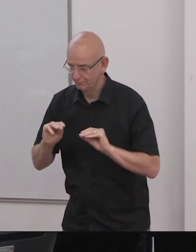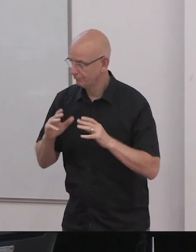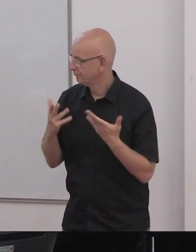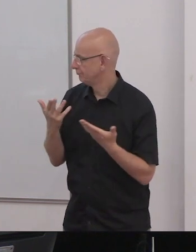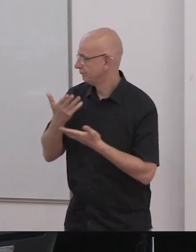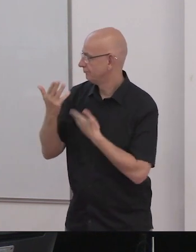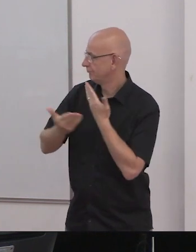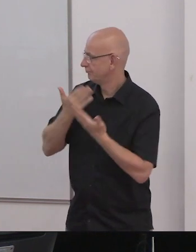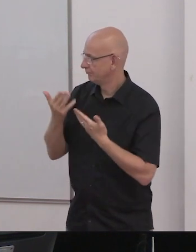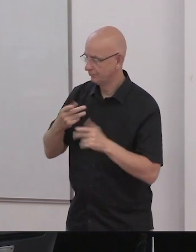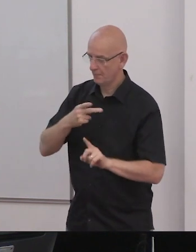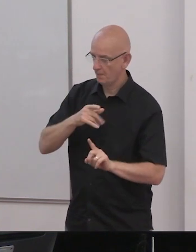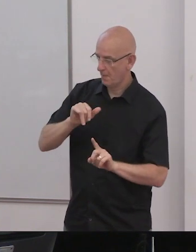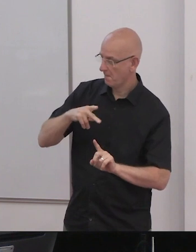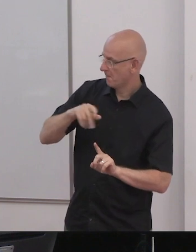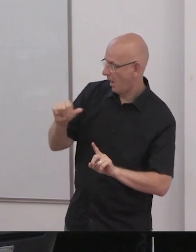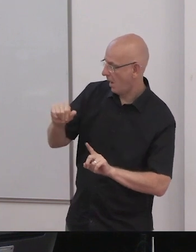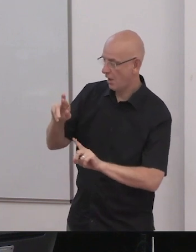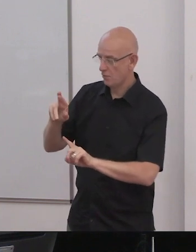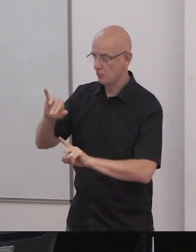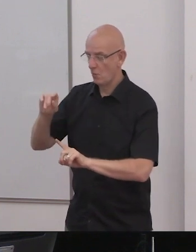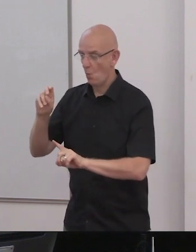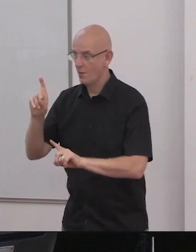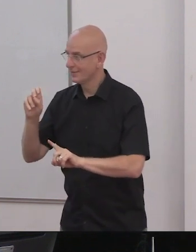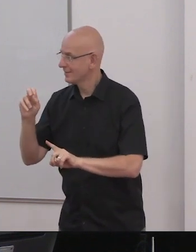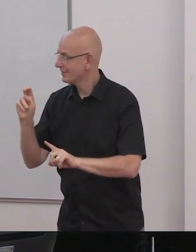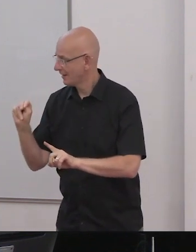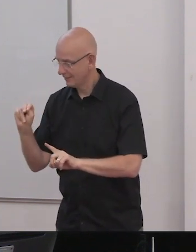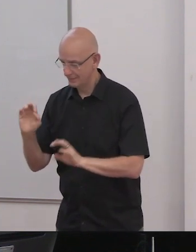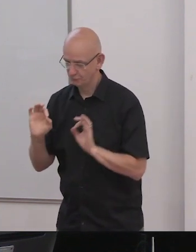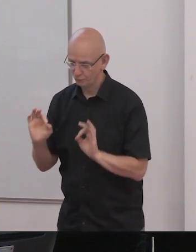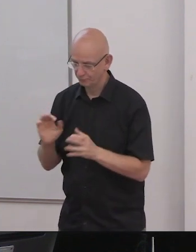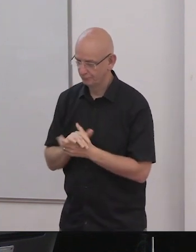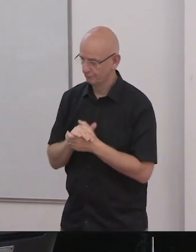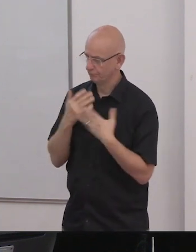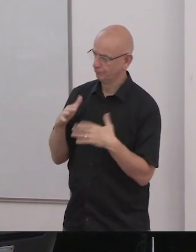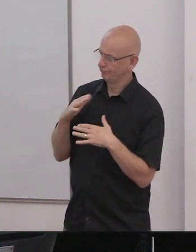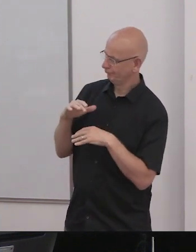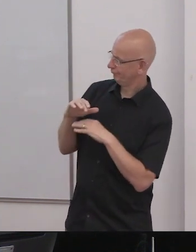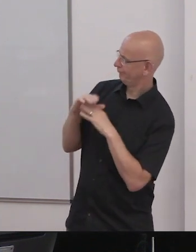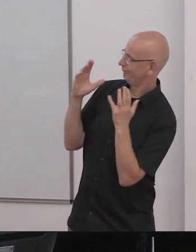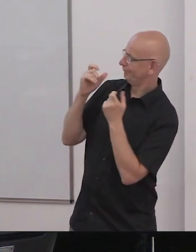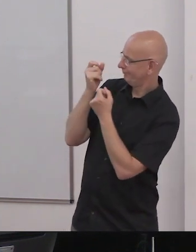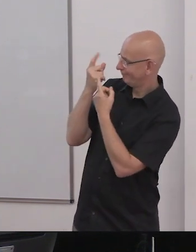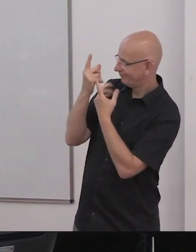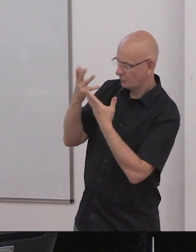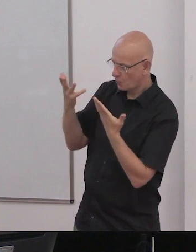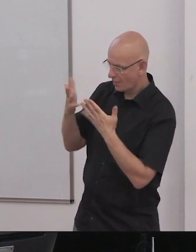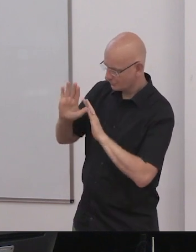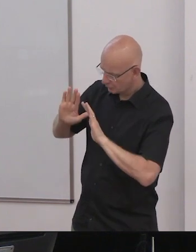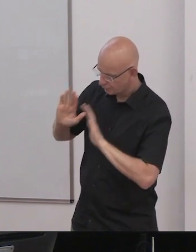what is undoubtedly a 20 plus year journey. But a fantastic insight. again,